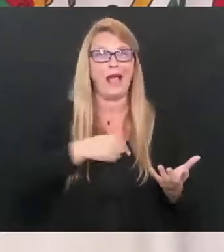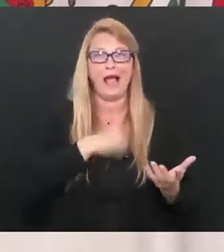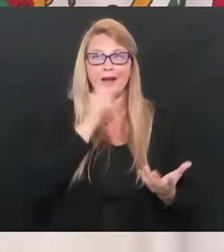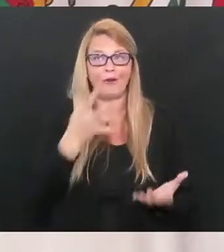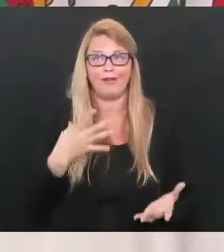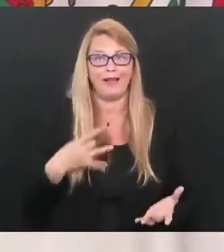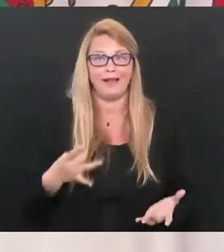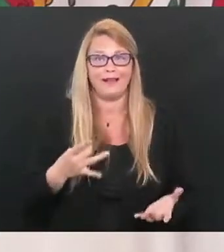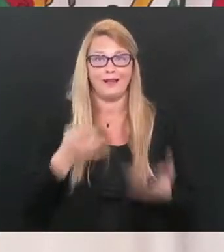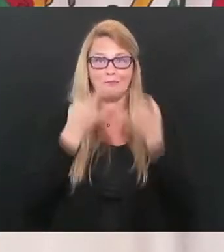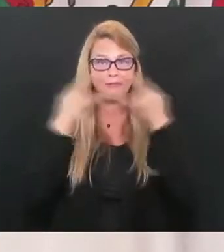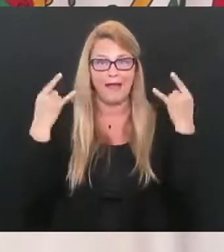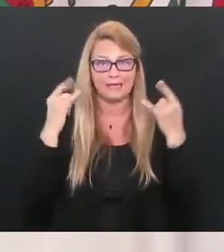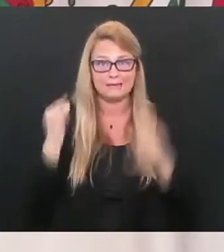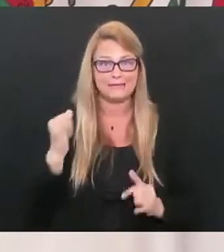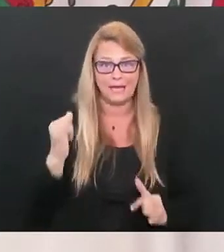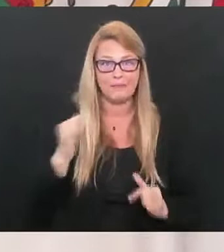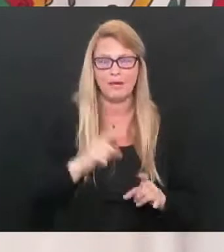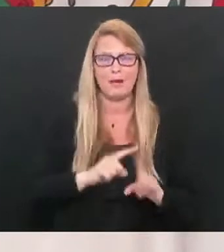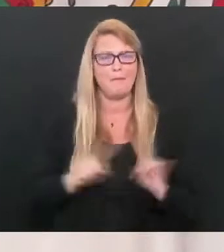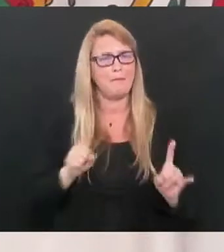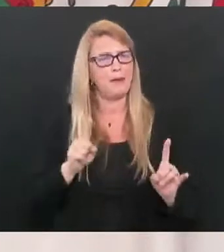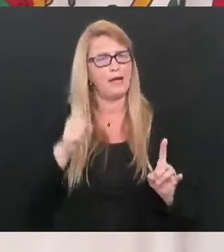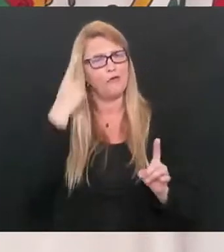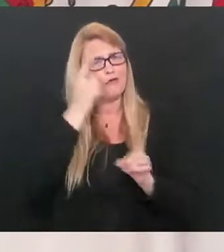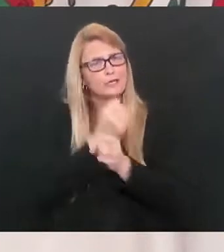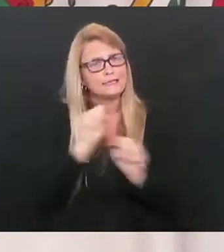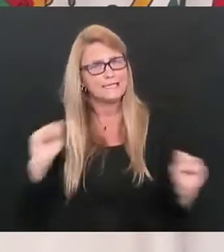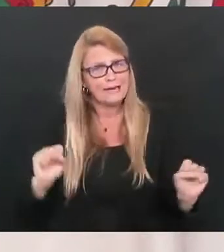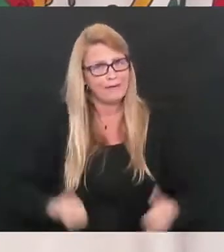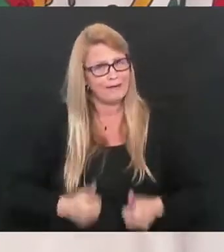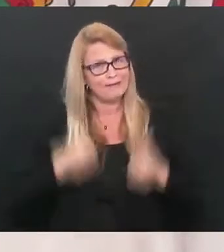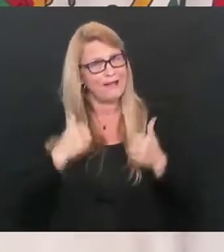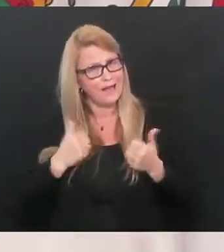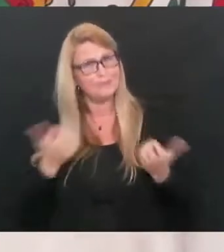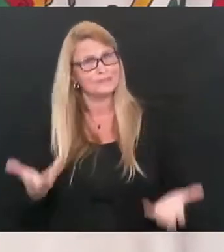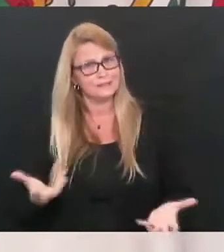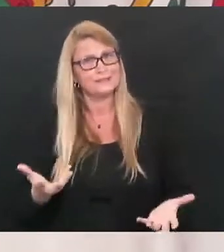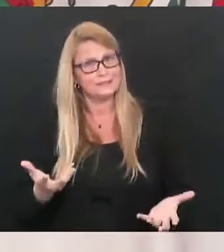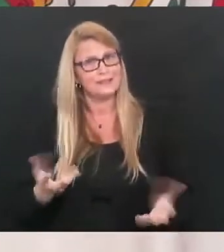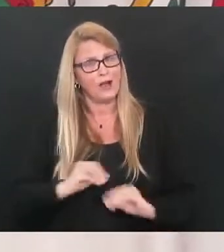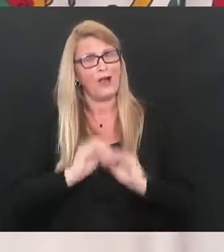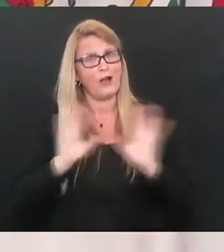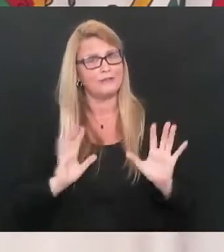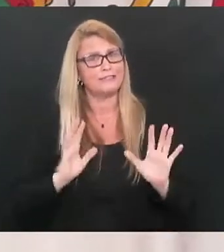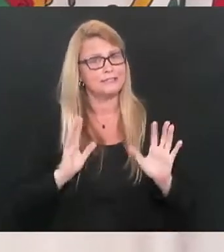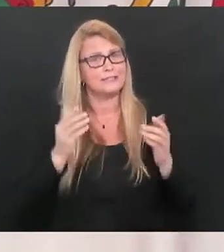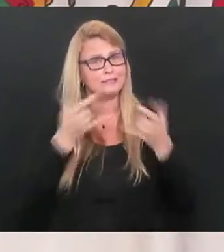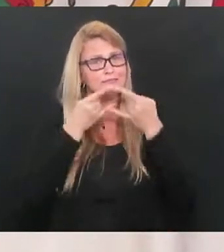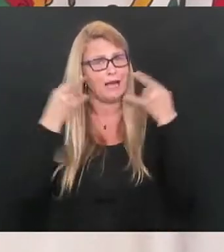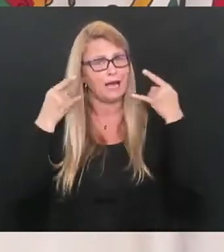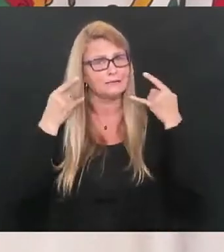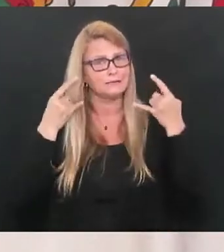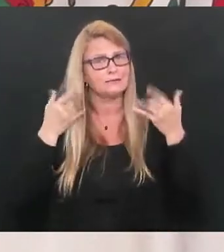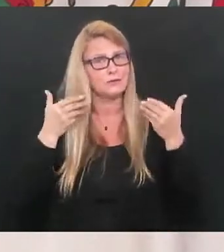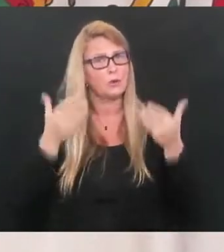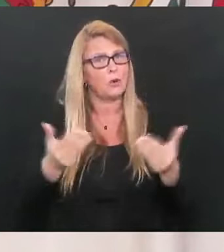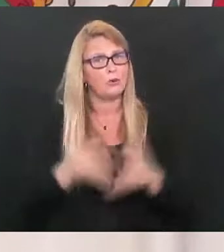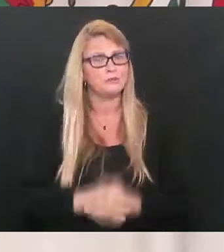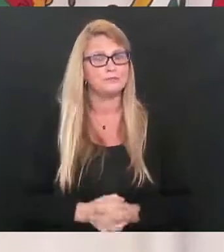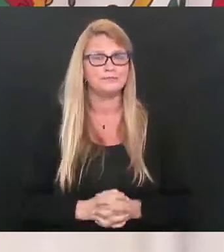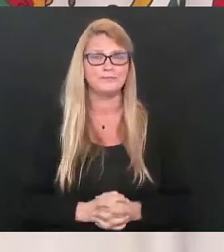to do it either, but absolutely it is saving lives. And it could save your life as well.